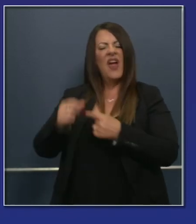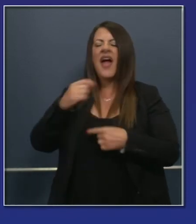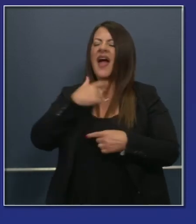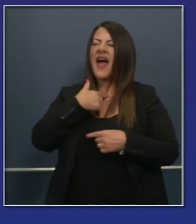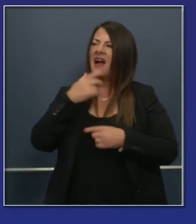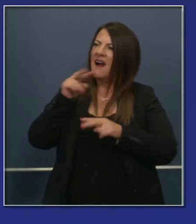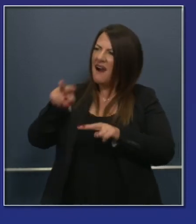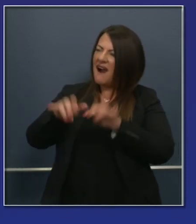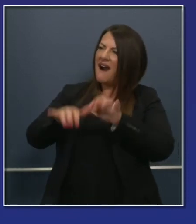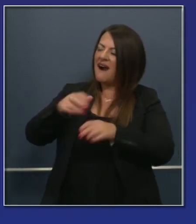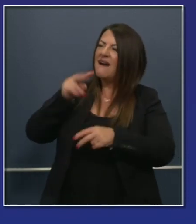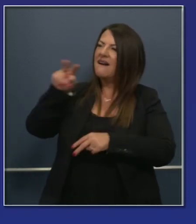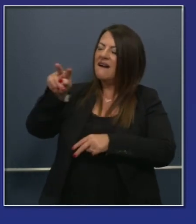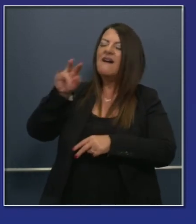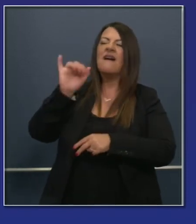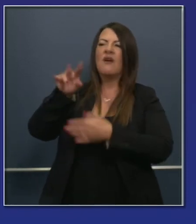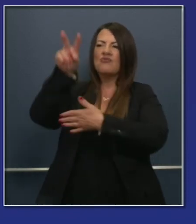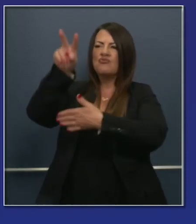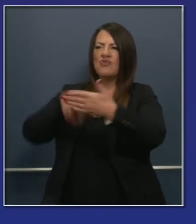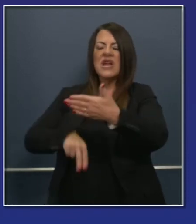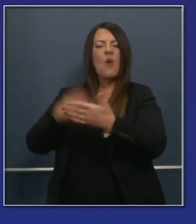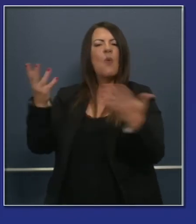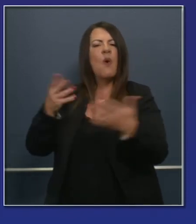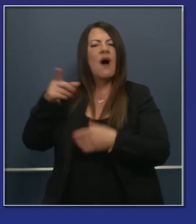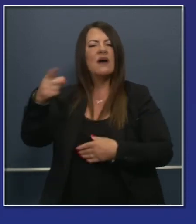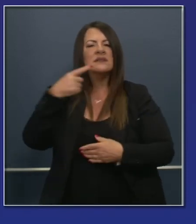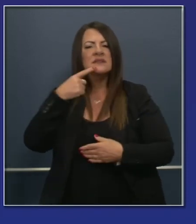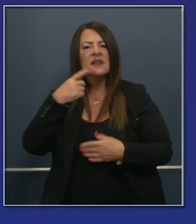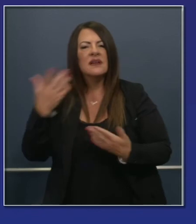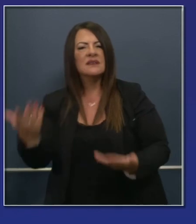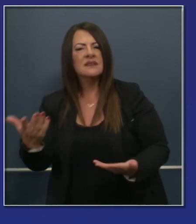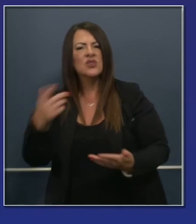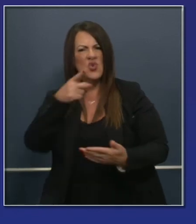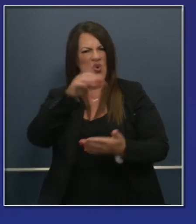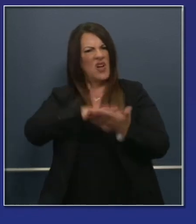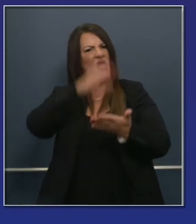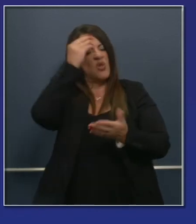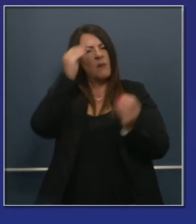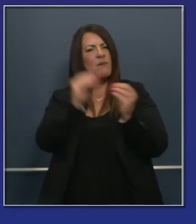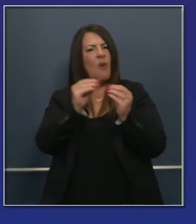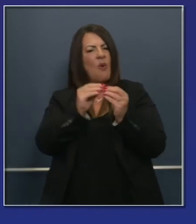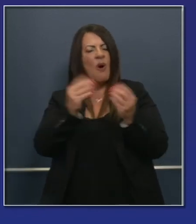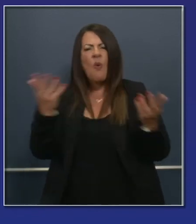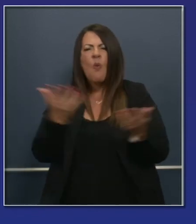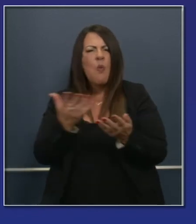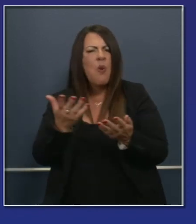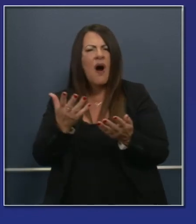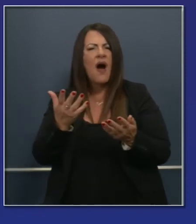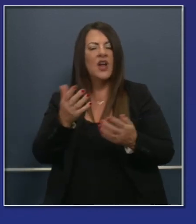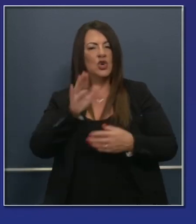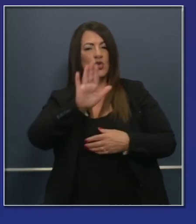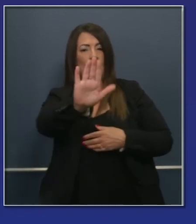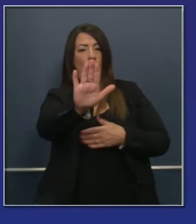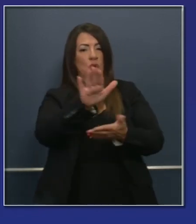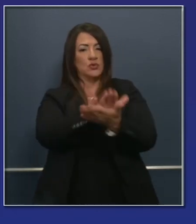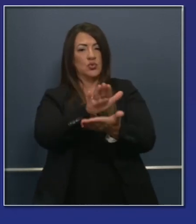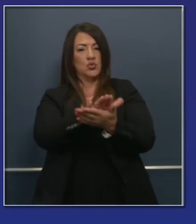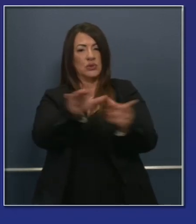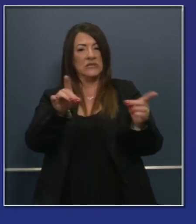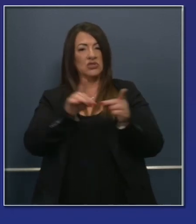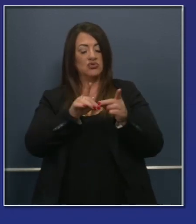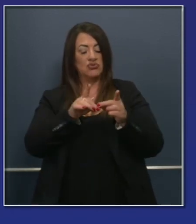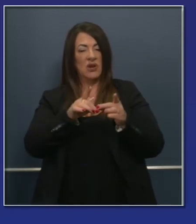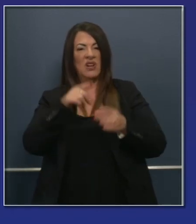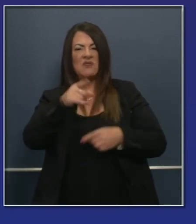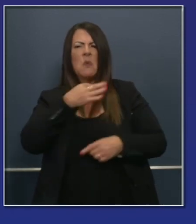website covid19.ca.gov go to the site and you can learn to see exactly what your school district